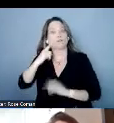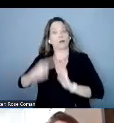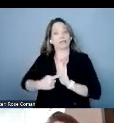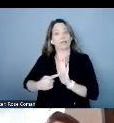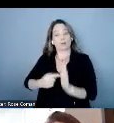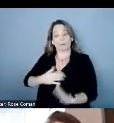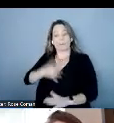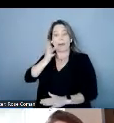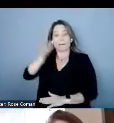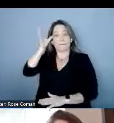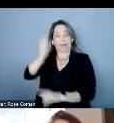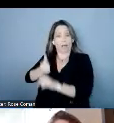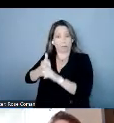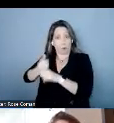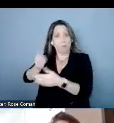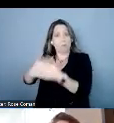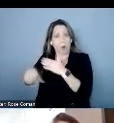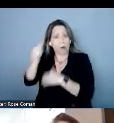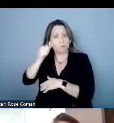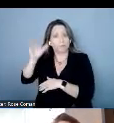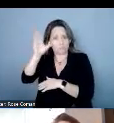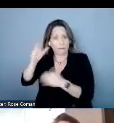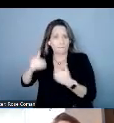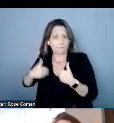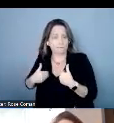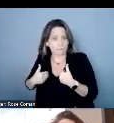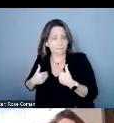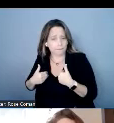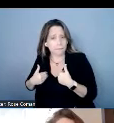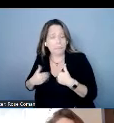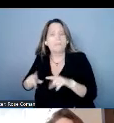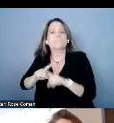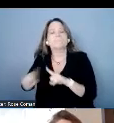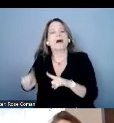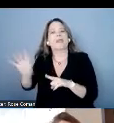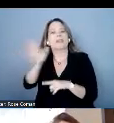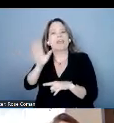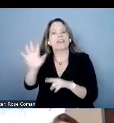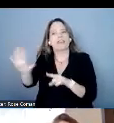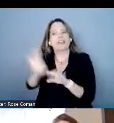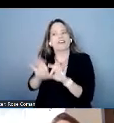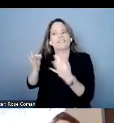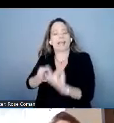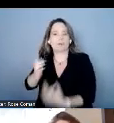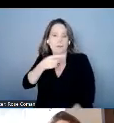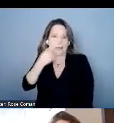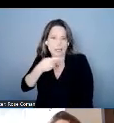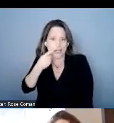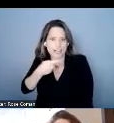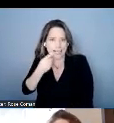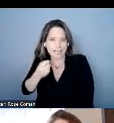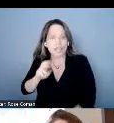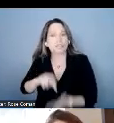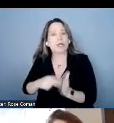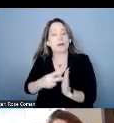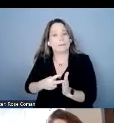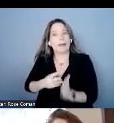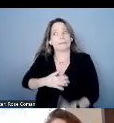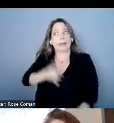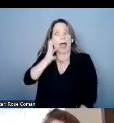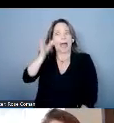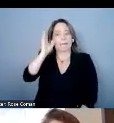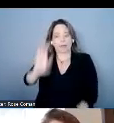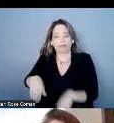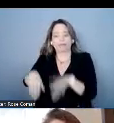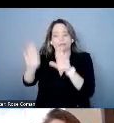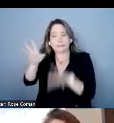born with profound hearing loss but they were born into hearing families so they were raised speaking english